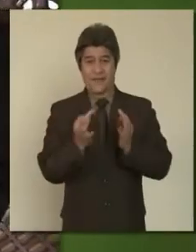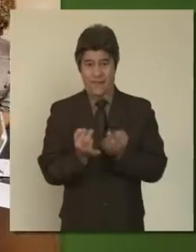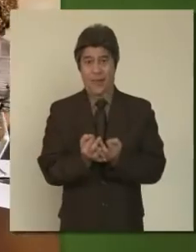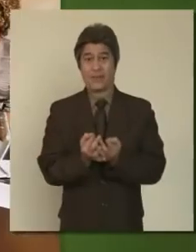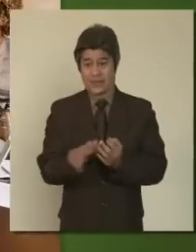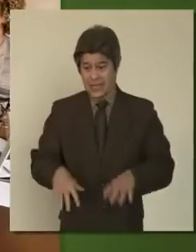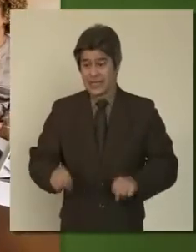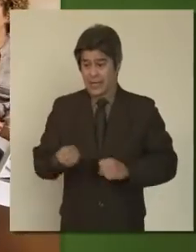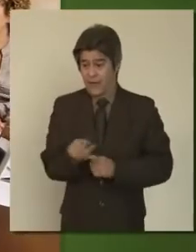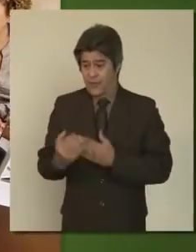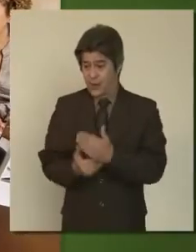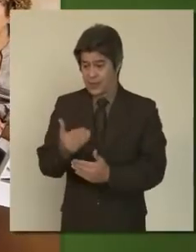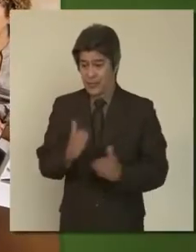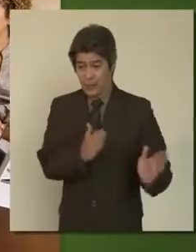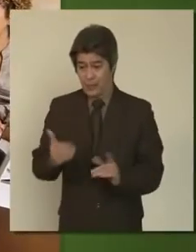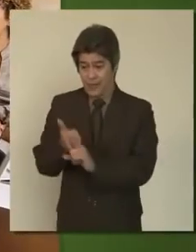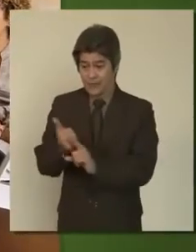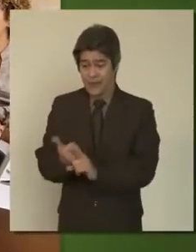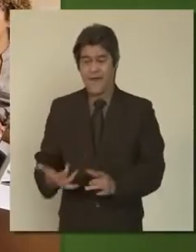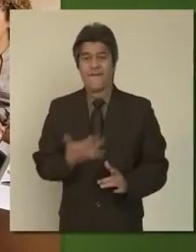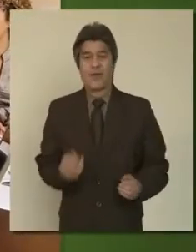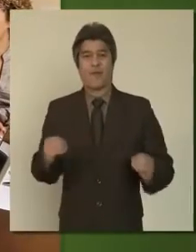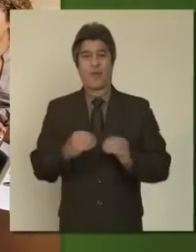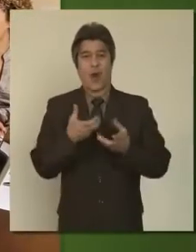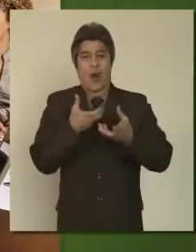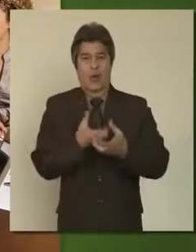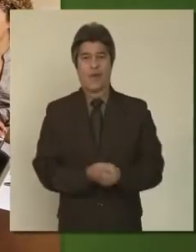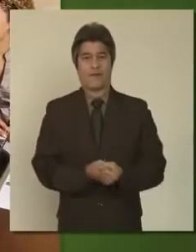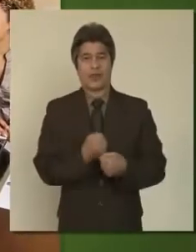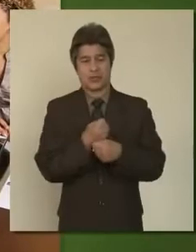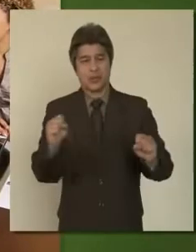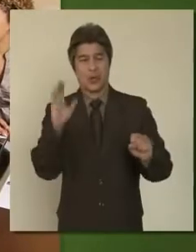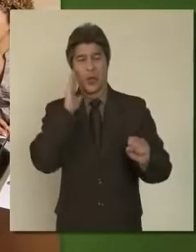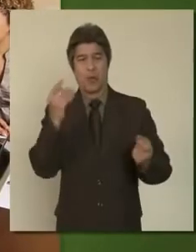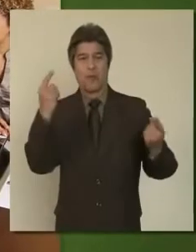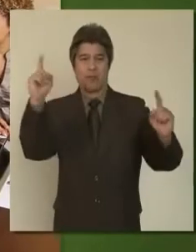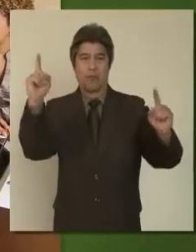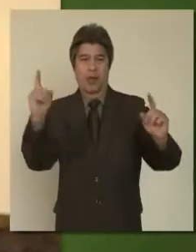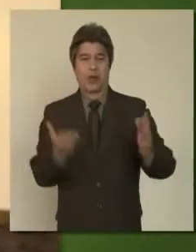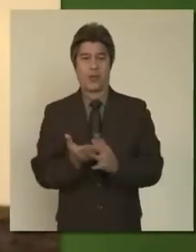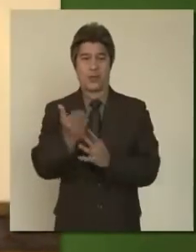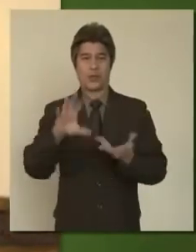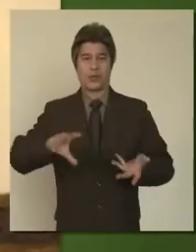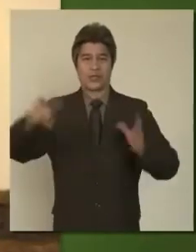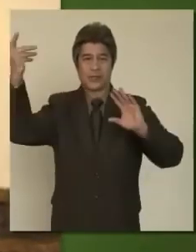few steps to prepare themselves will feel more confident and secure in their ability to get through it.